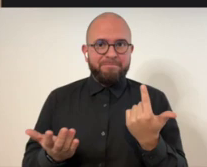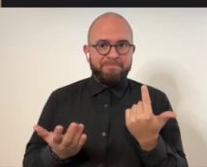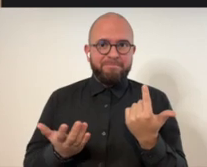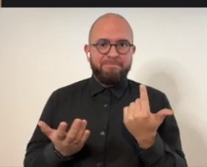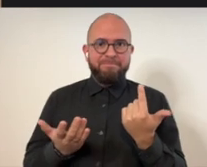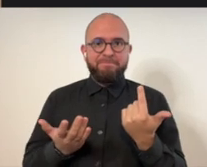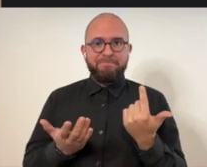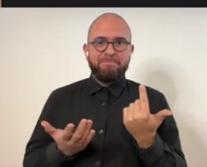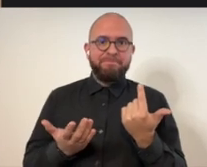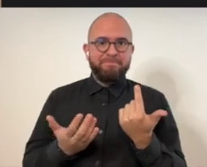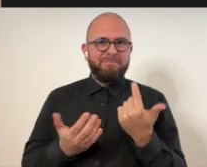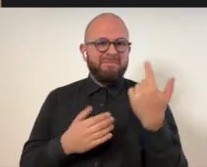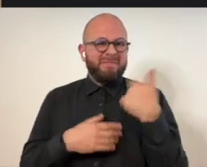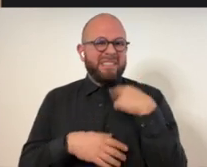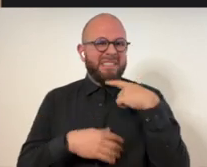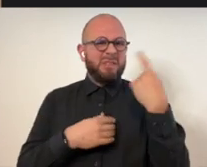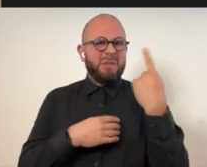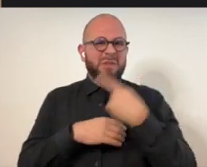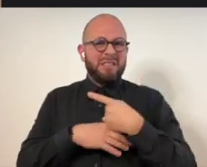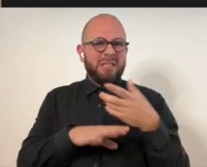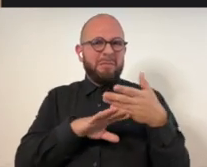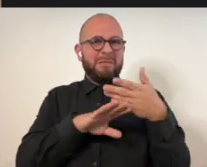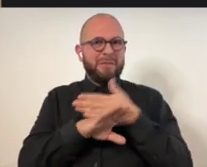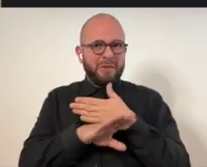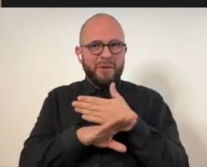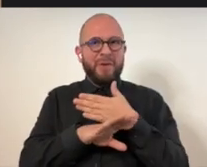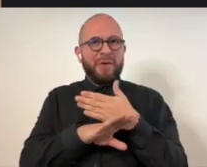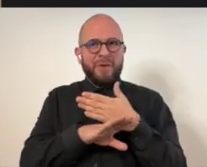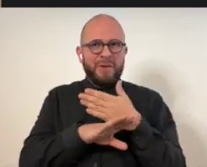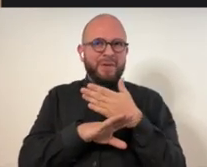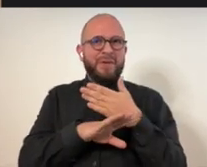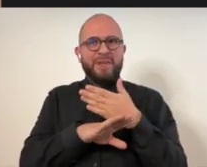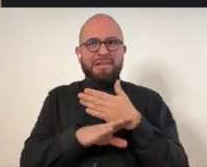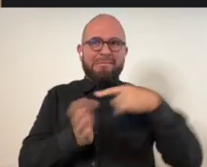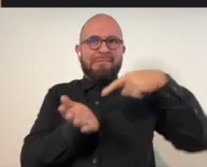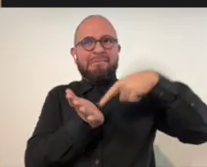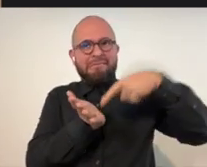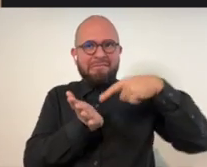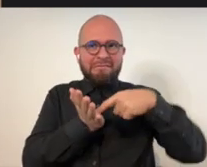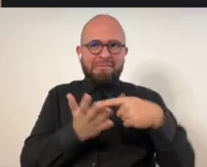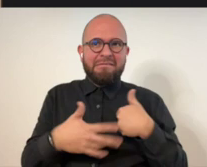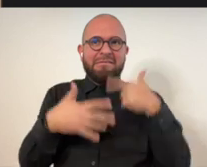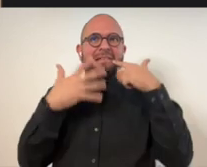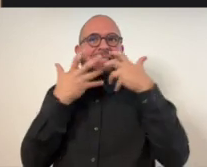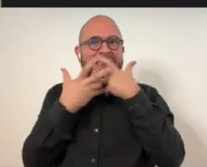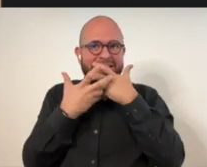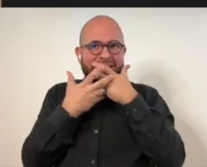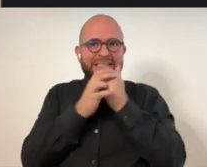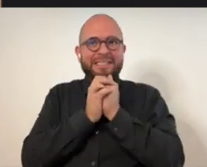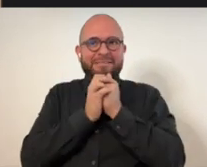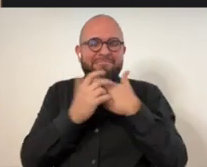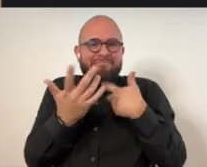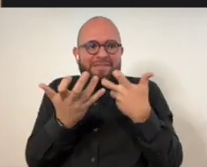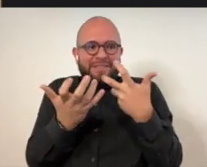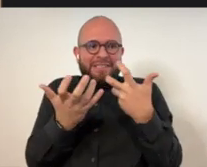thing that way through Facebook. And, and it was like, you know, the day before